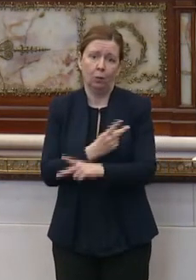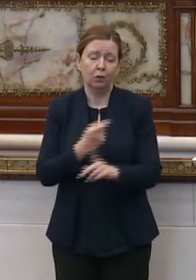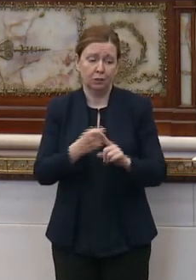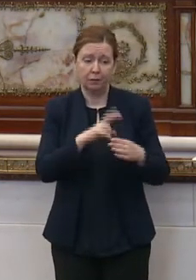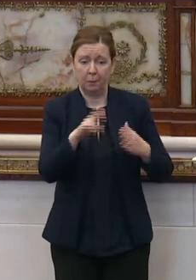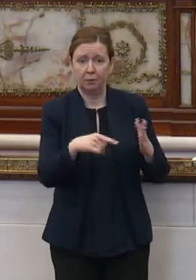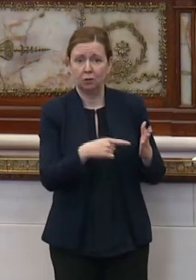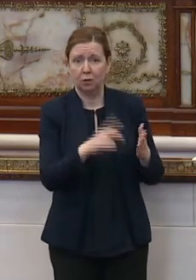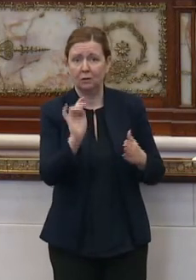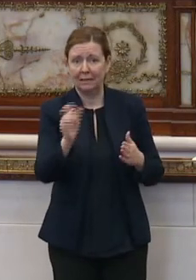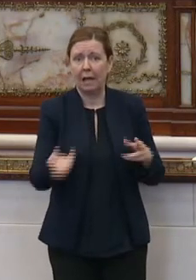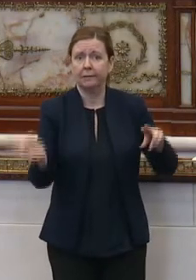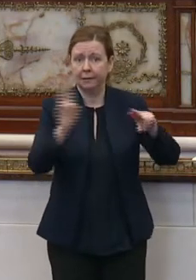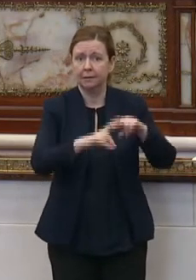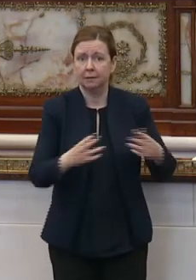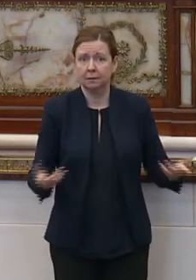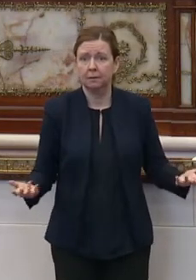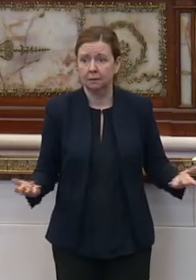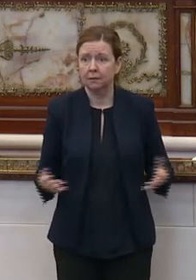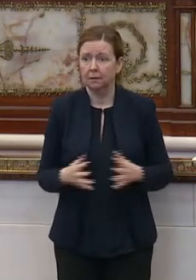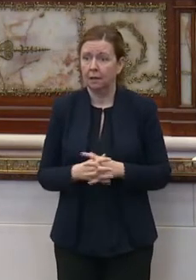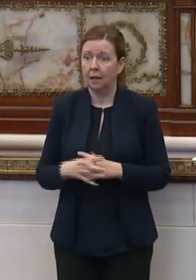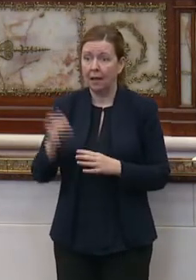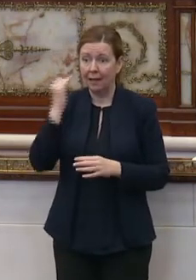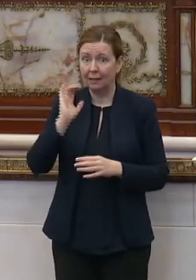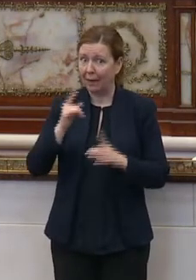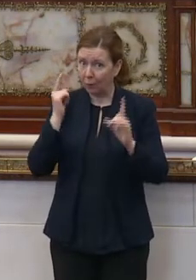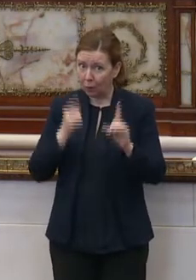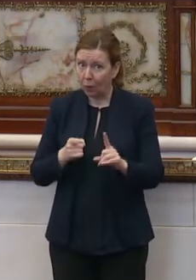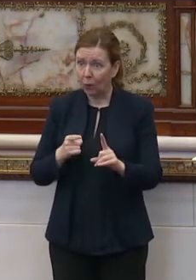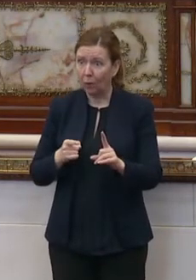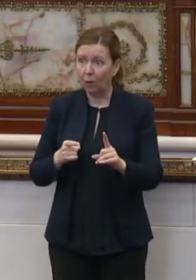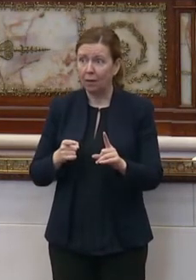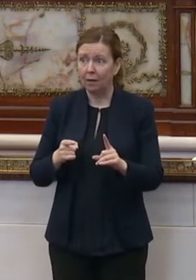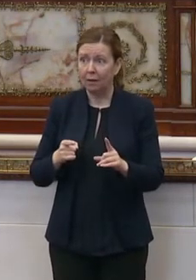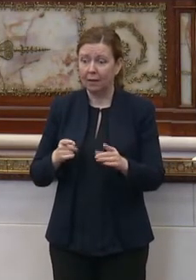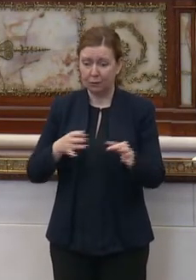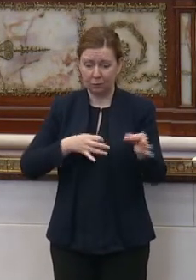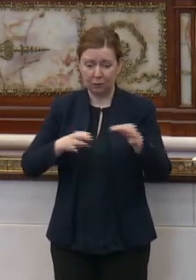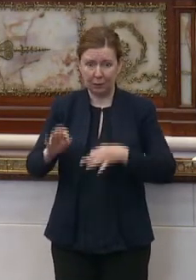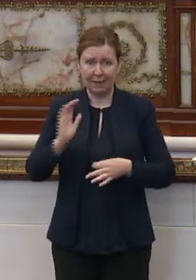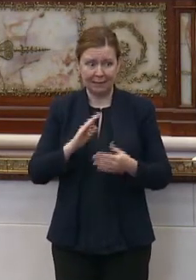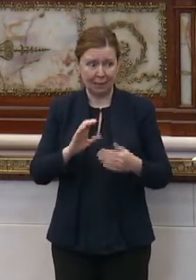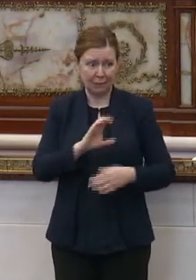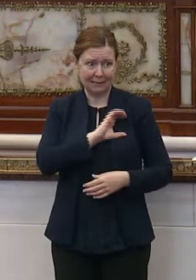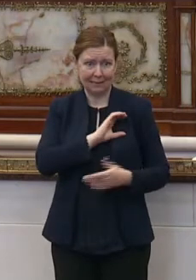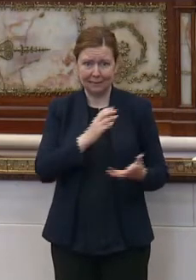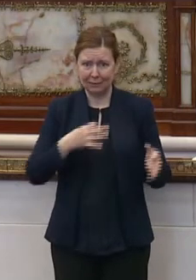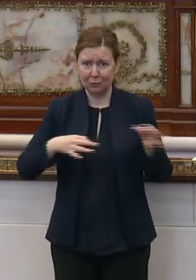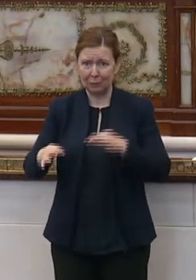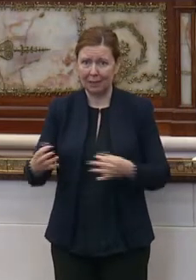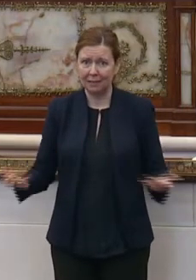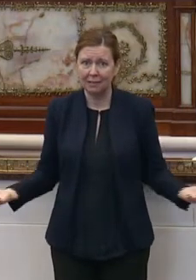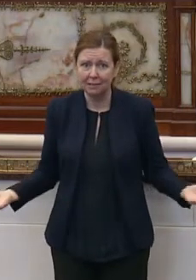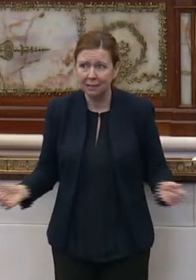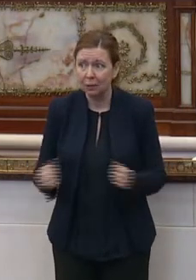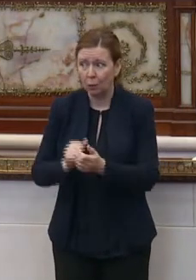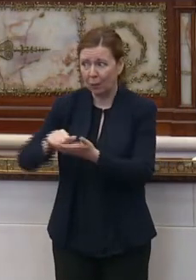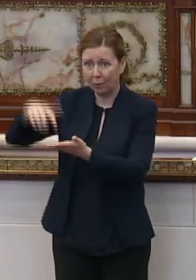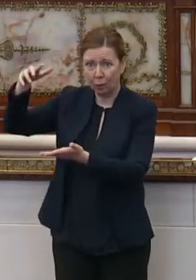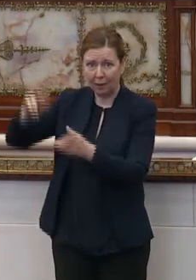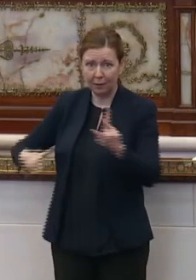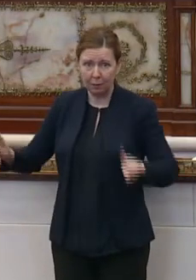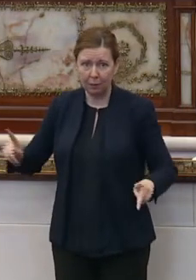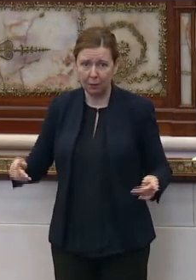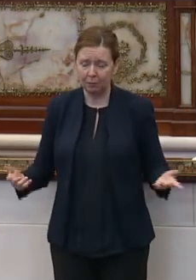the resulting taxes. And if our goal is to just replace our citizens with wealthy